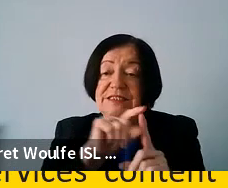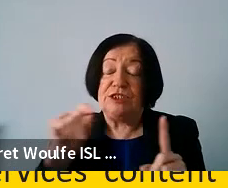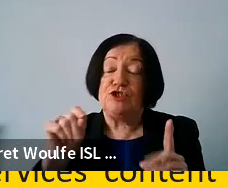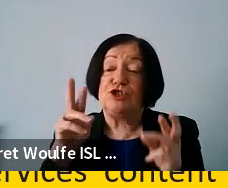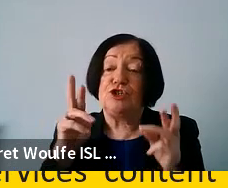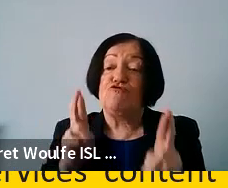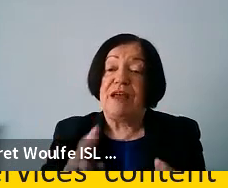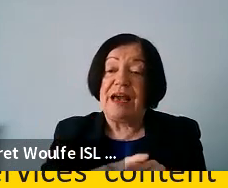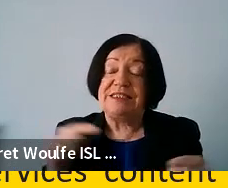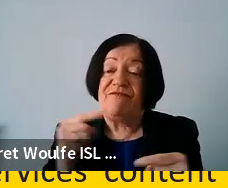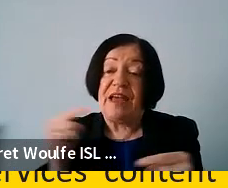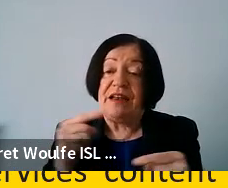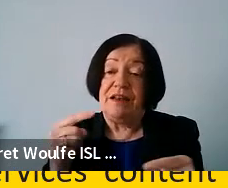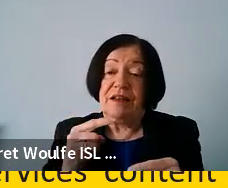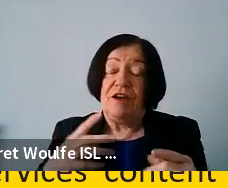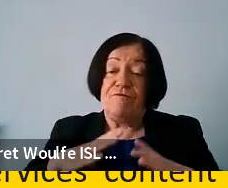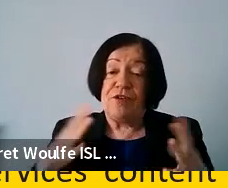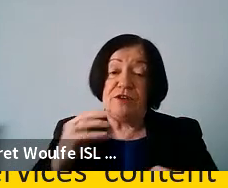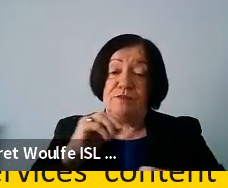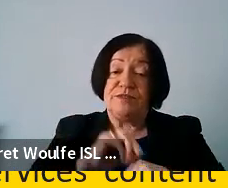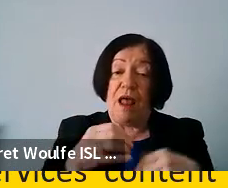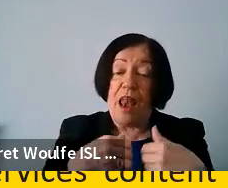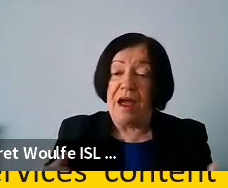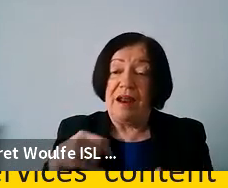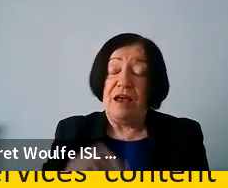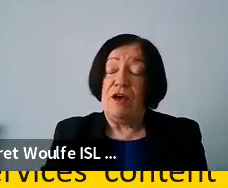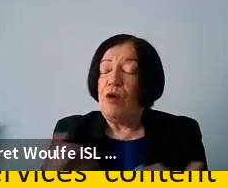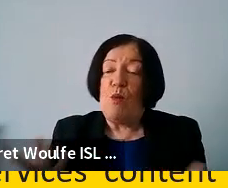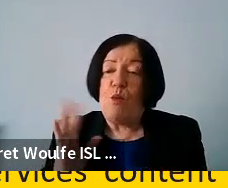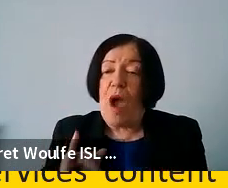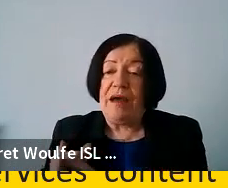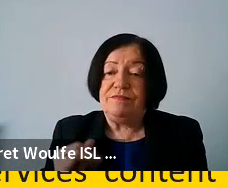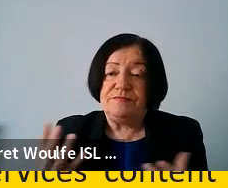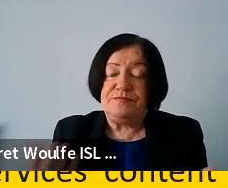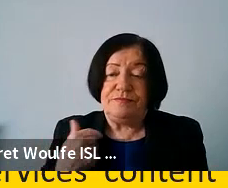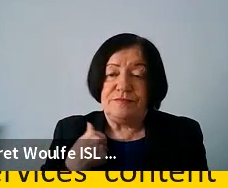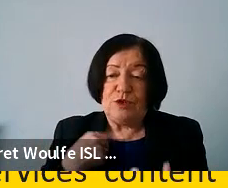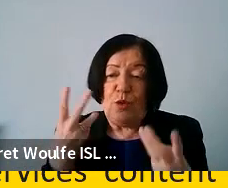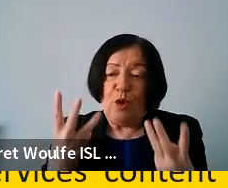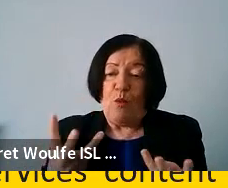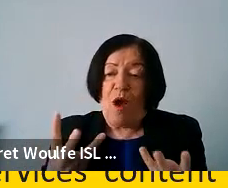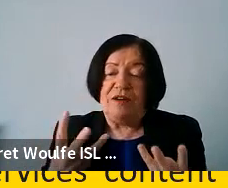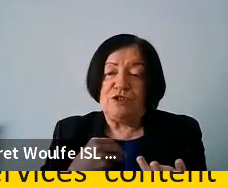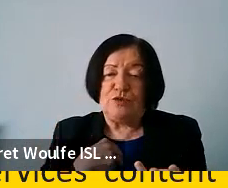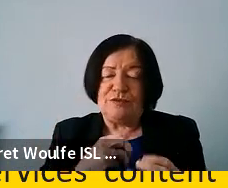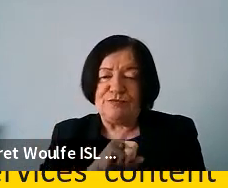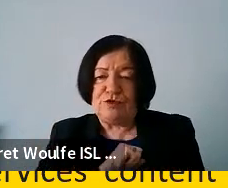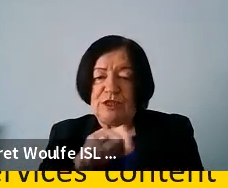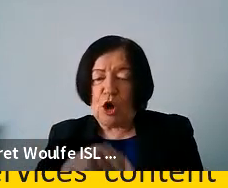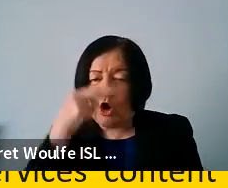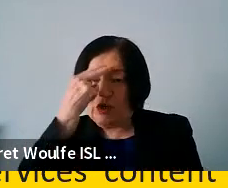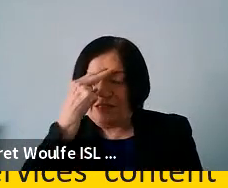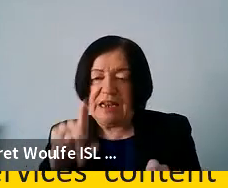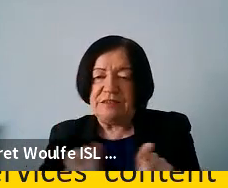and defending freedoms online. And the reason is that, you know, we wanted to make sure to understand